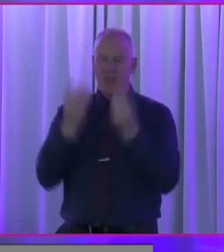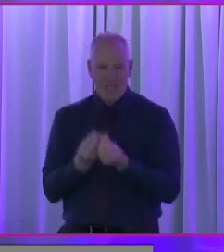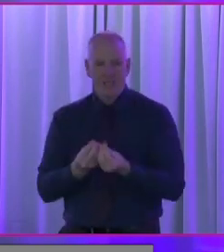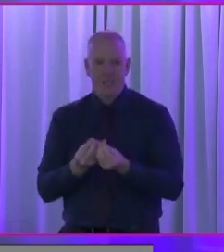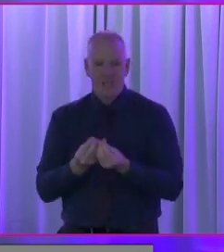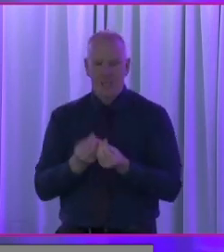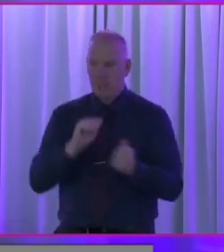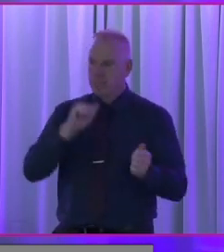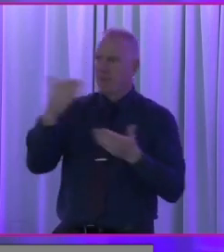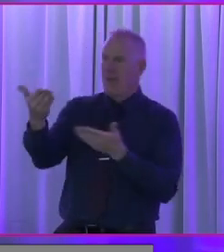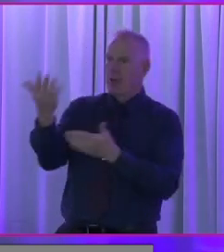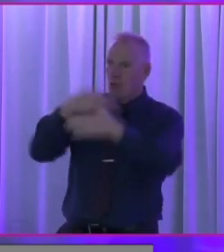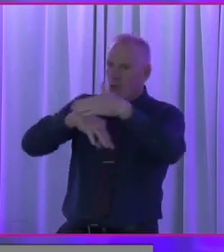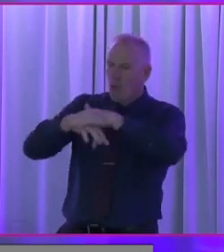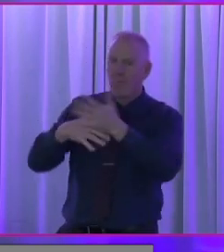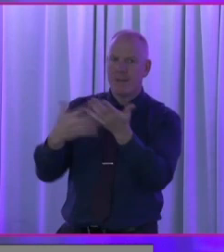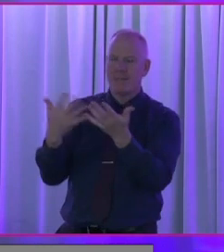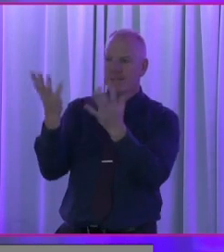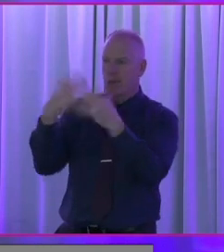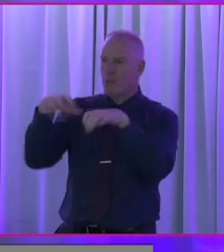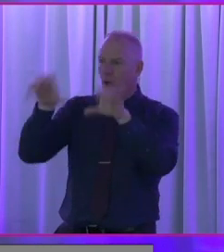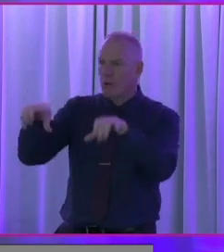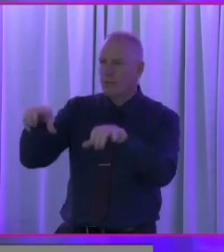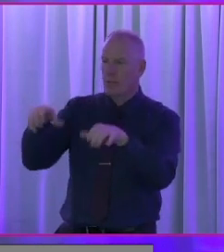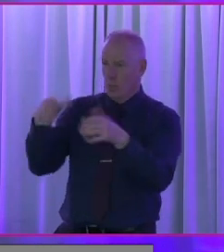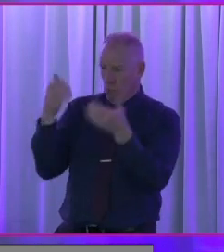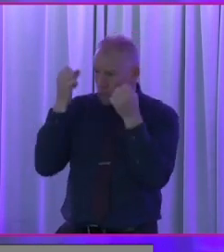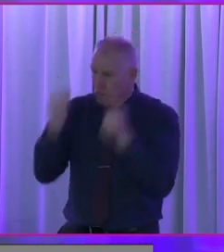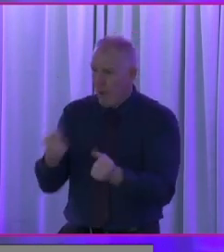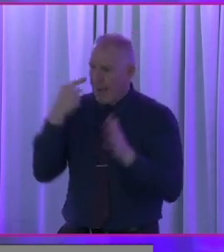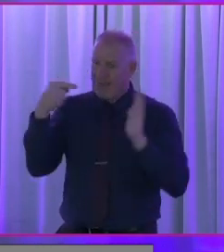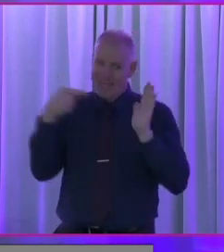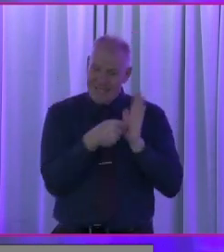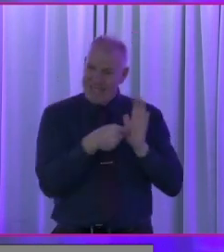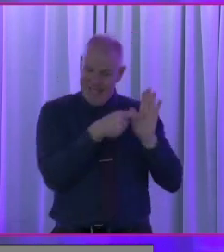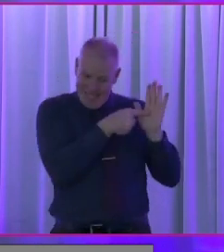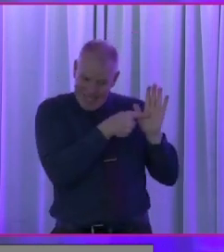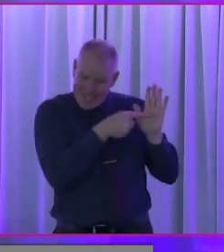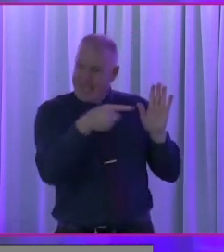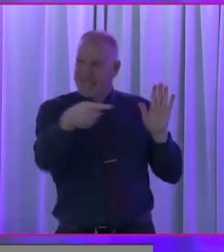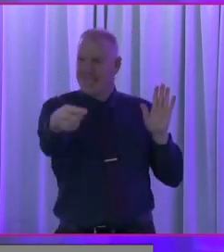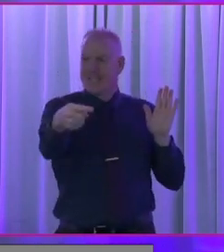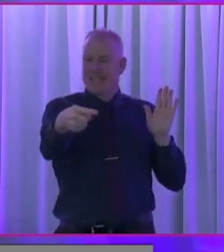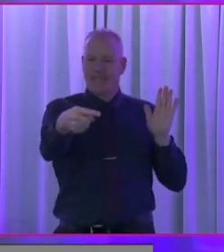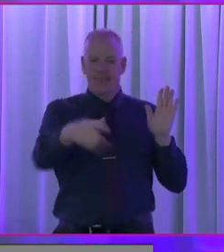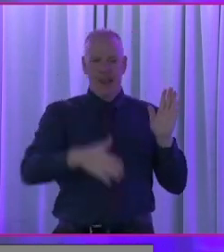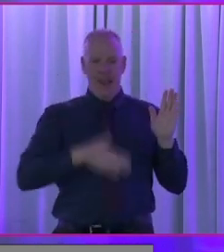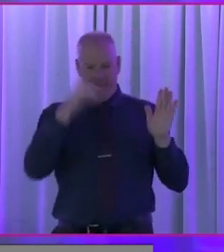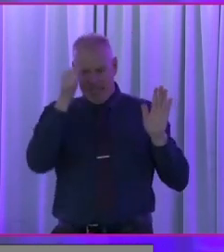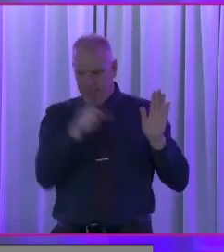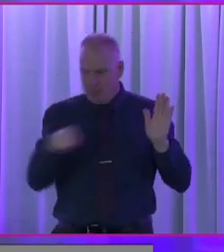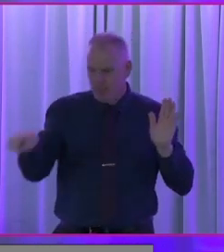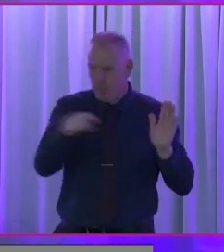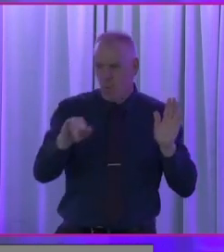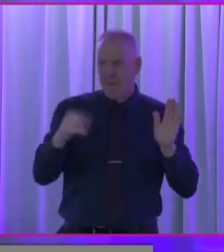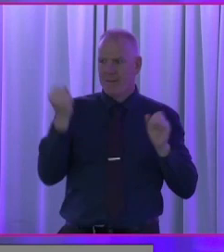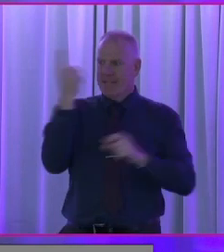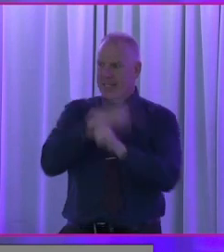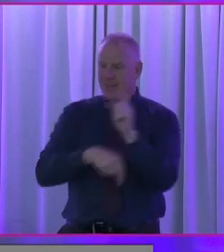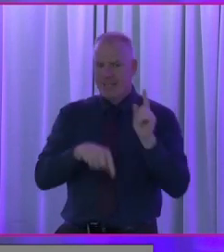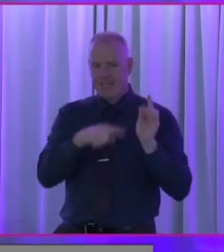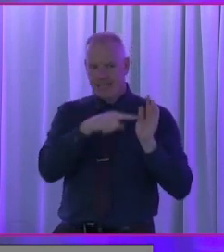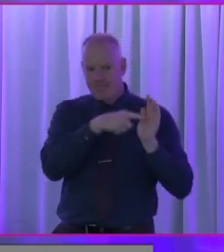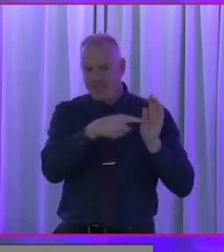the government and the House of Oireachtas with real evidence and real data in relation to the lived experience of people with a